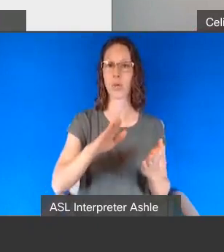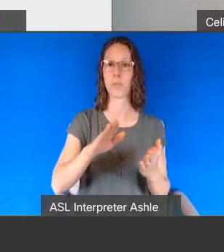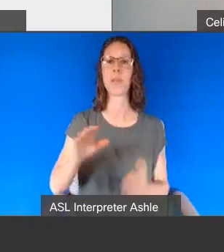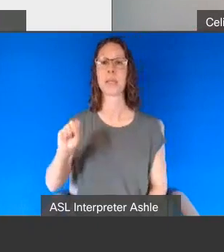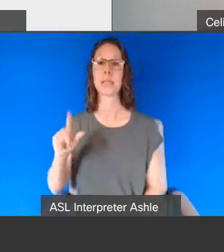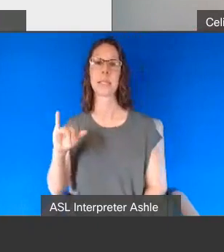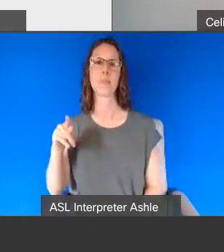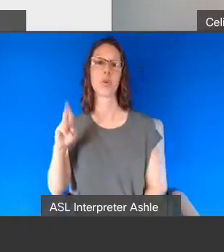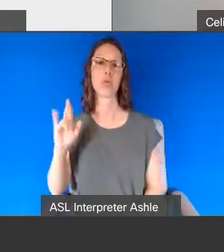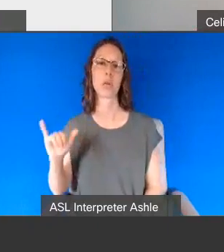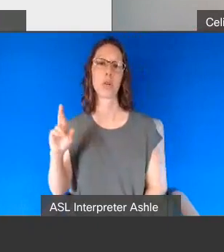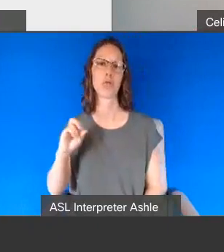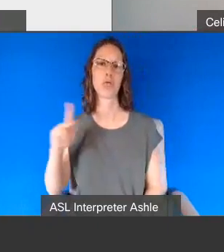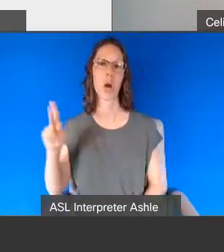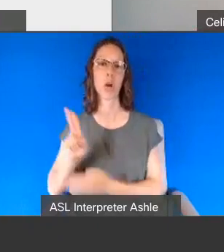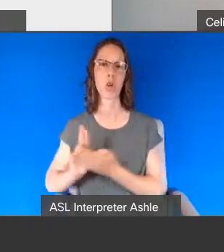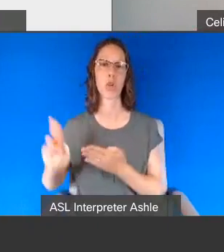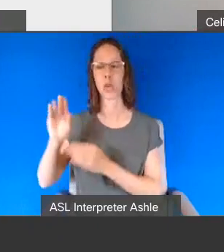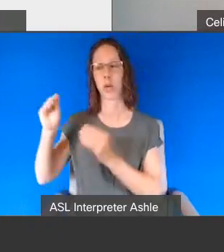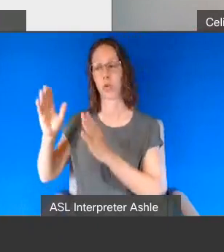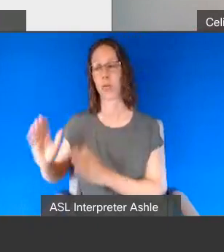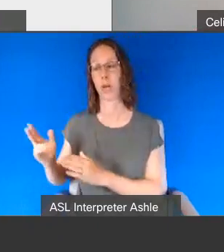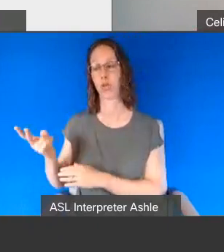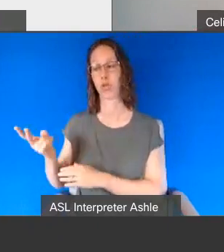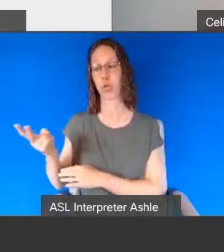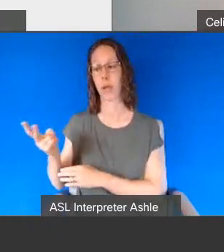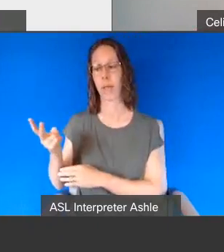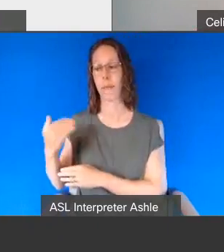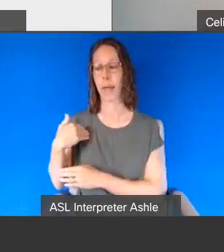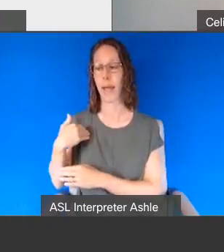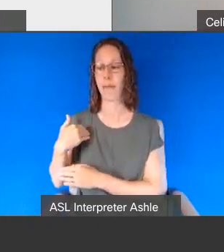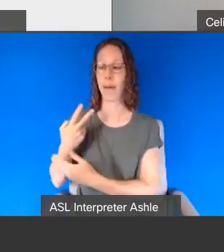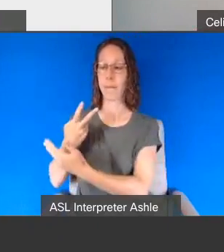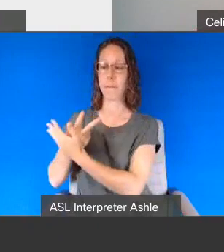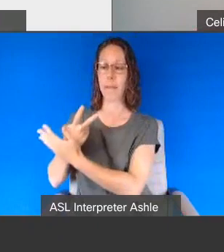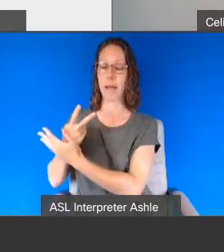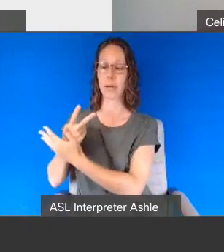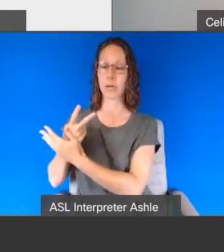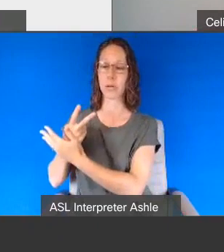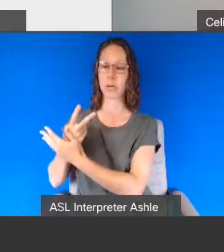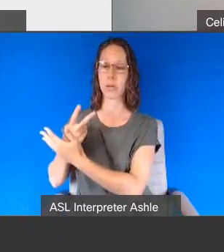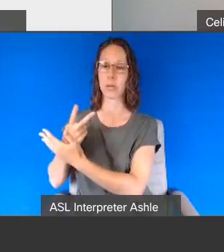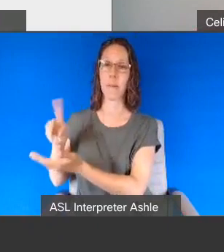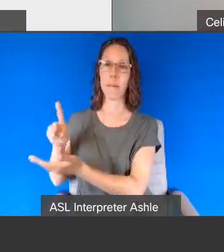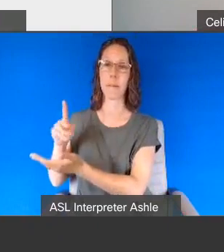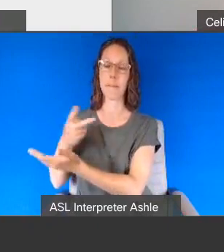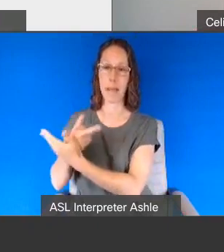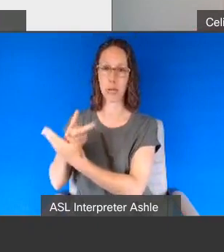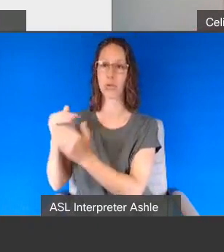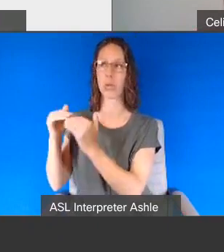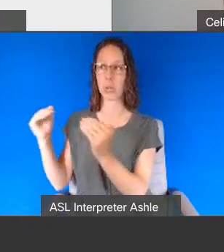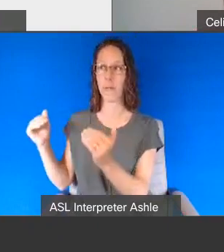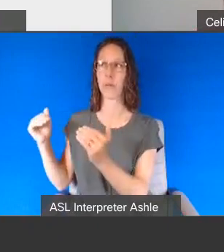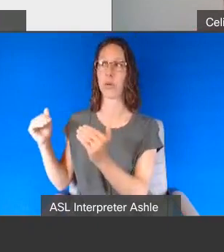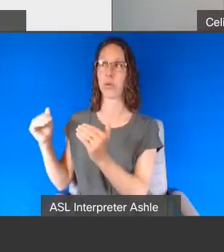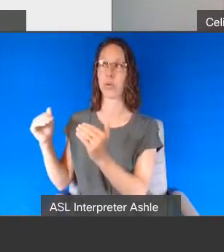university who had two masters of social work students who they um went